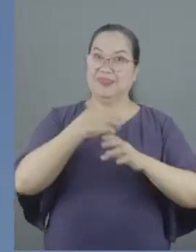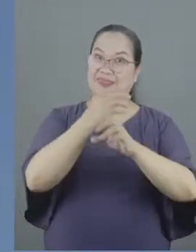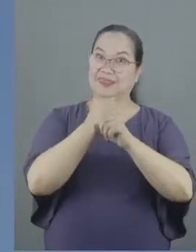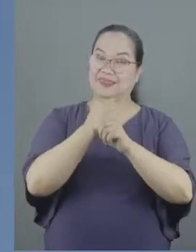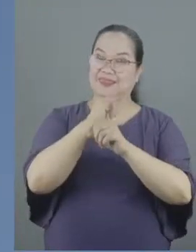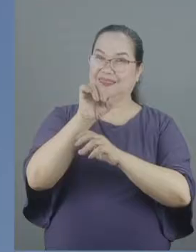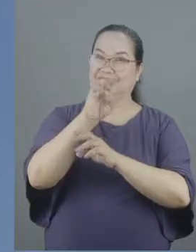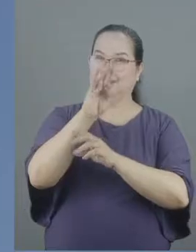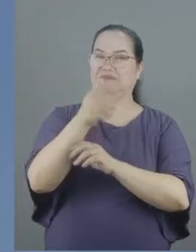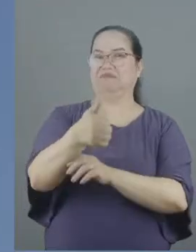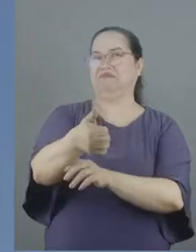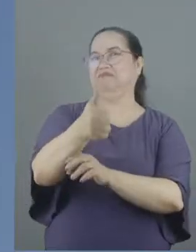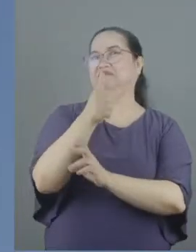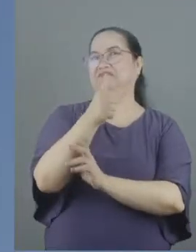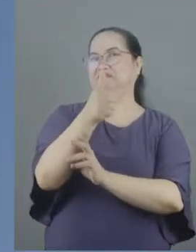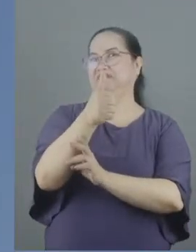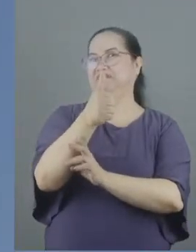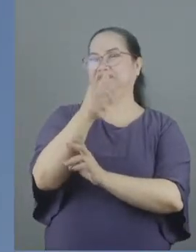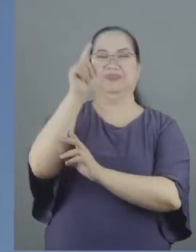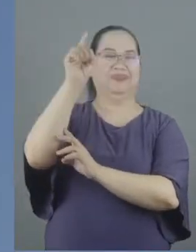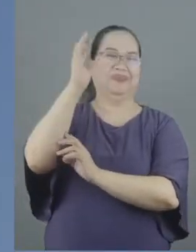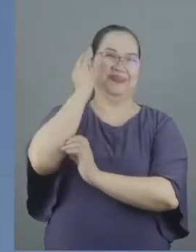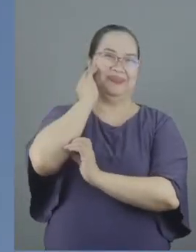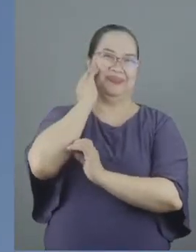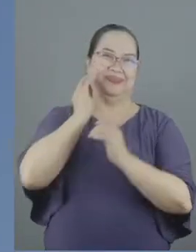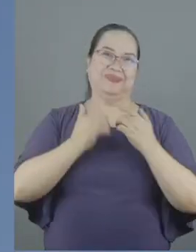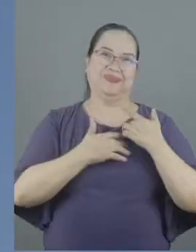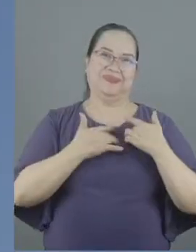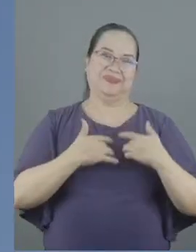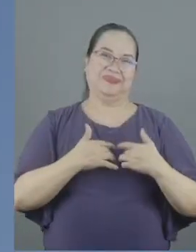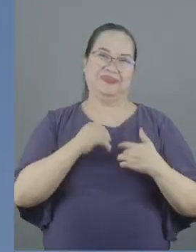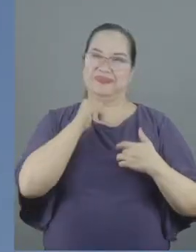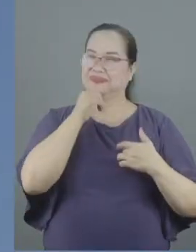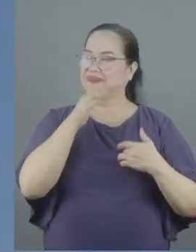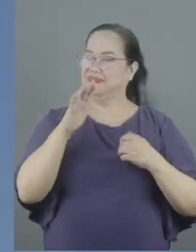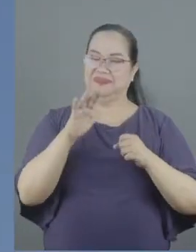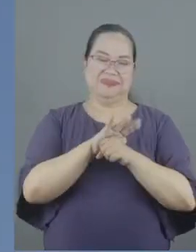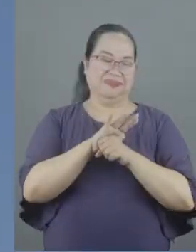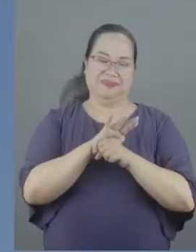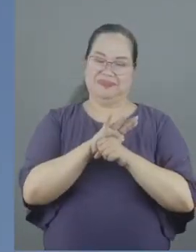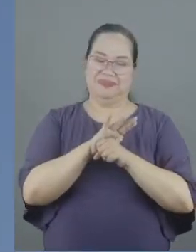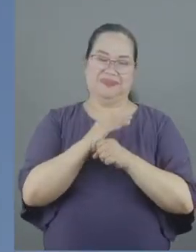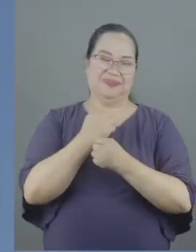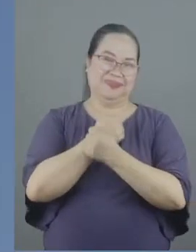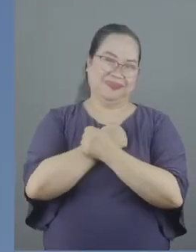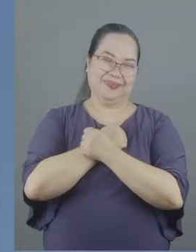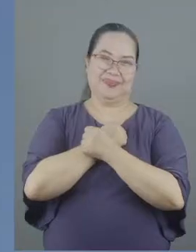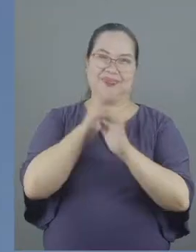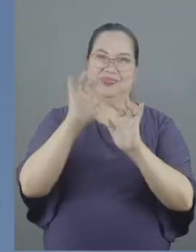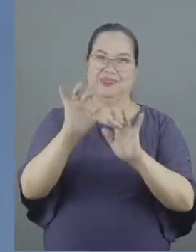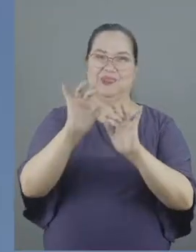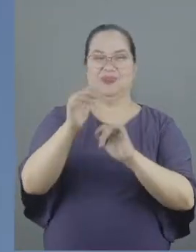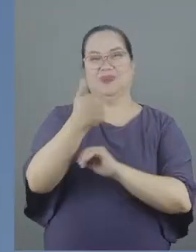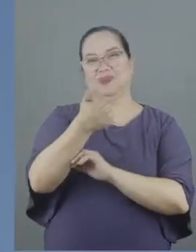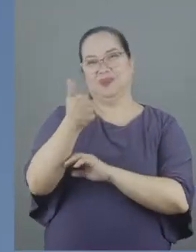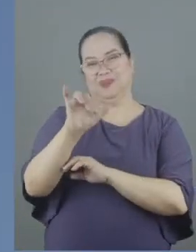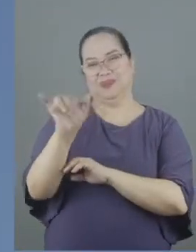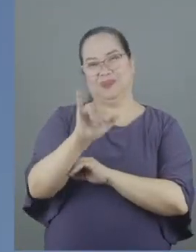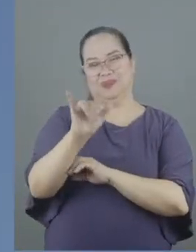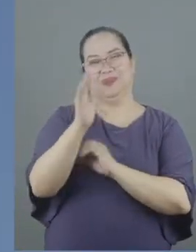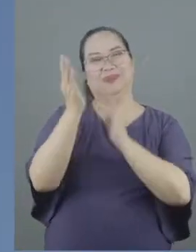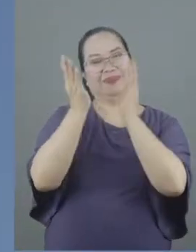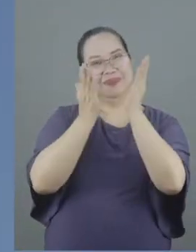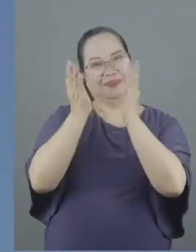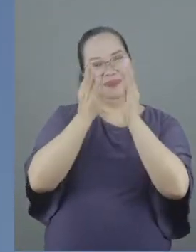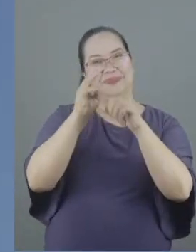done, I was good. God knew that my heart wasn't filled with love and compassion for others as I served